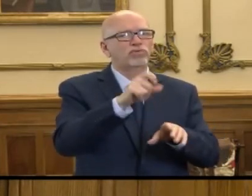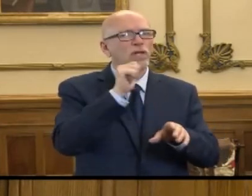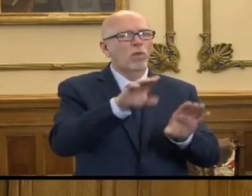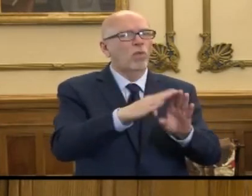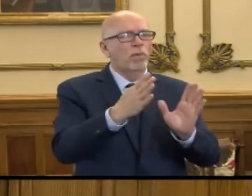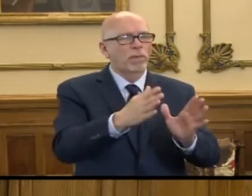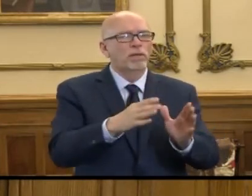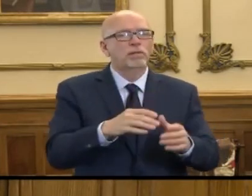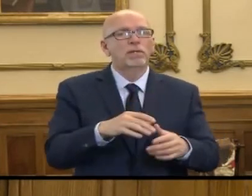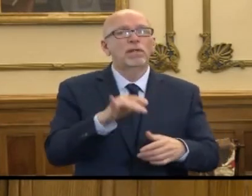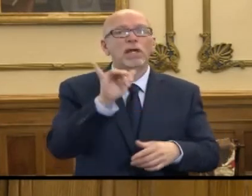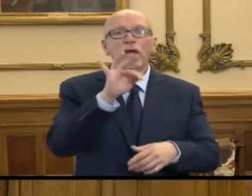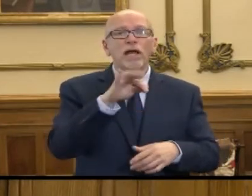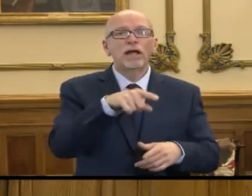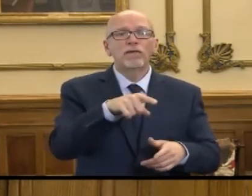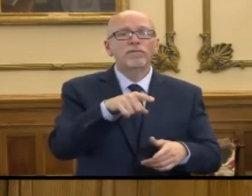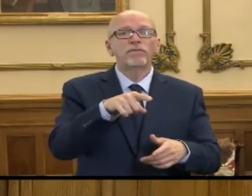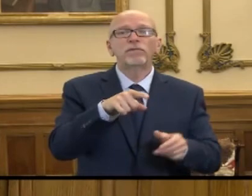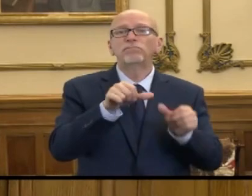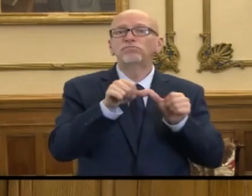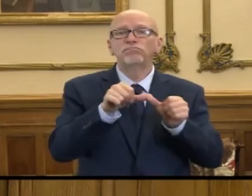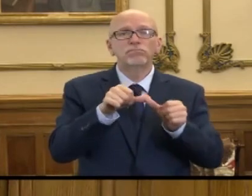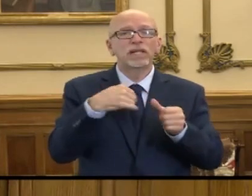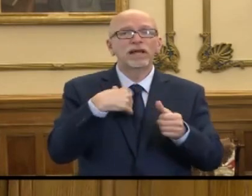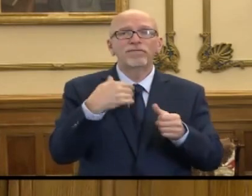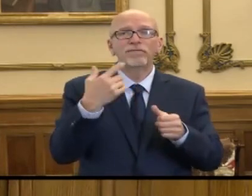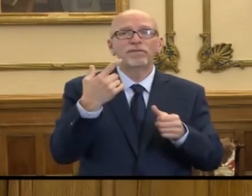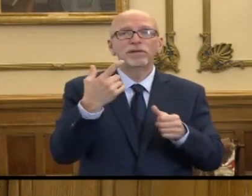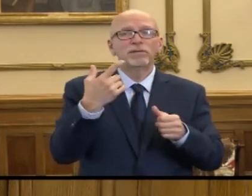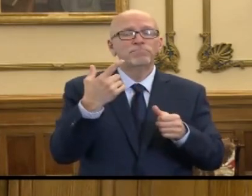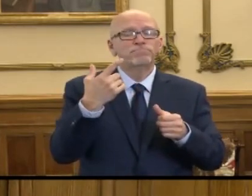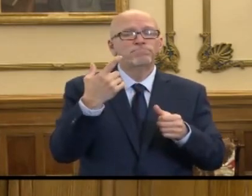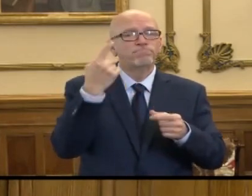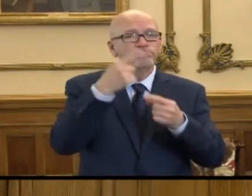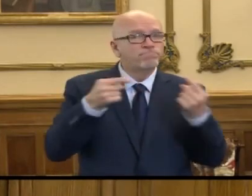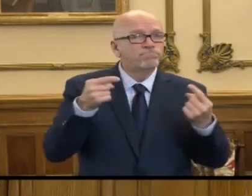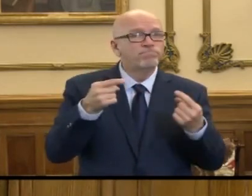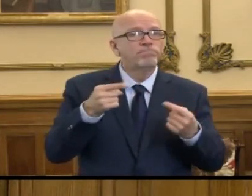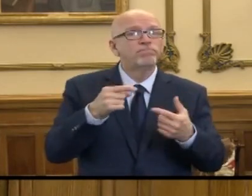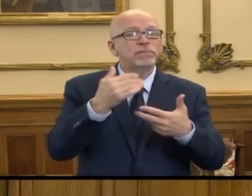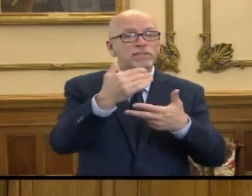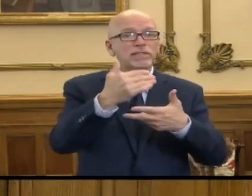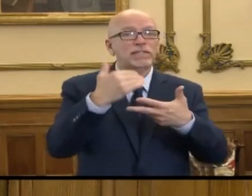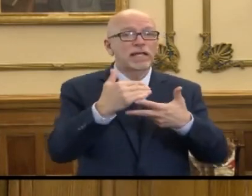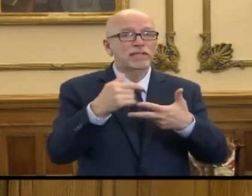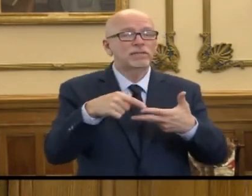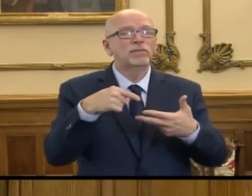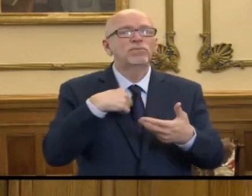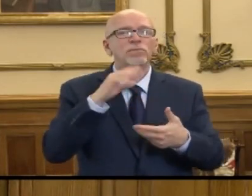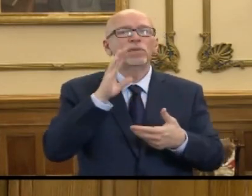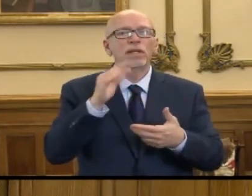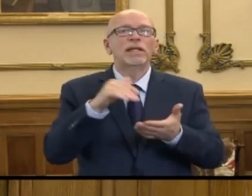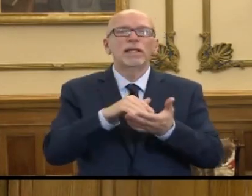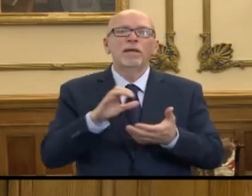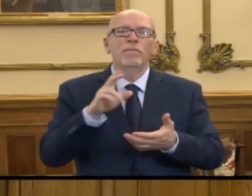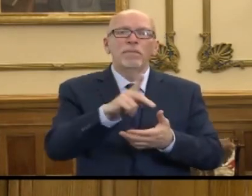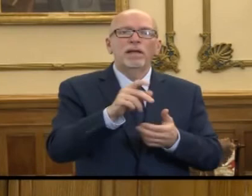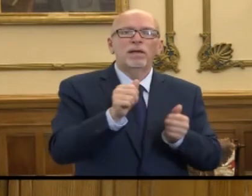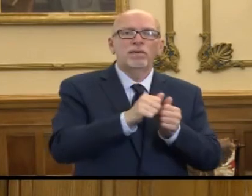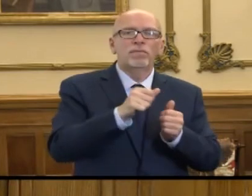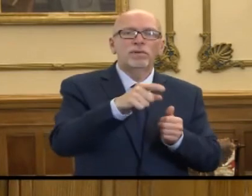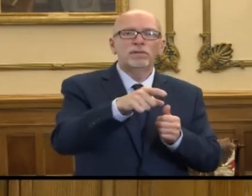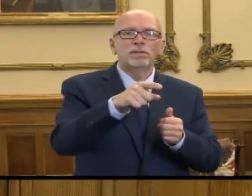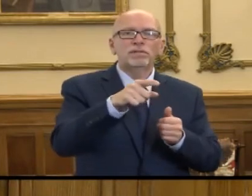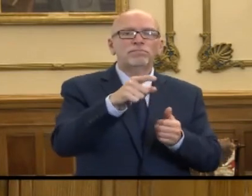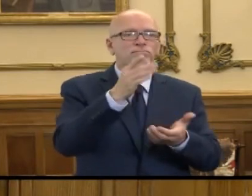And then the next, if there is some sort of disparity, the next step is to go back with a cease and desist